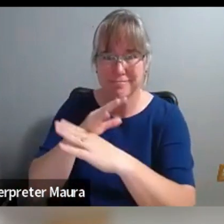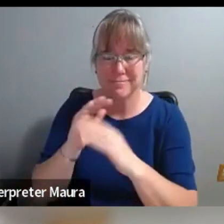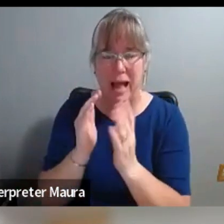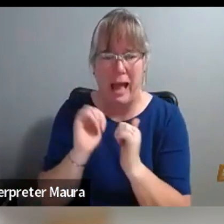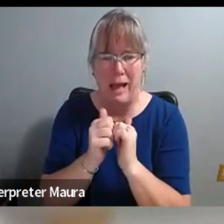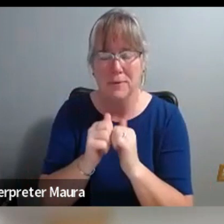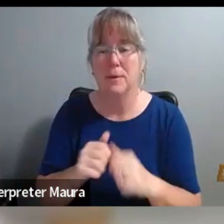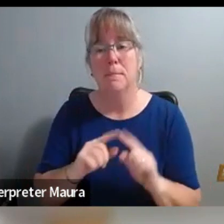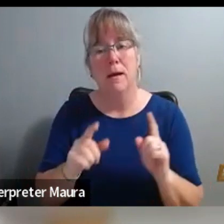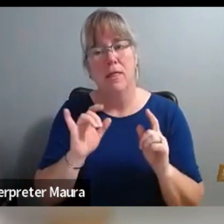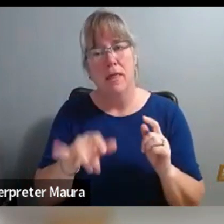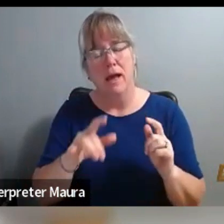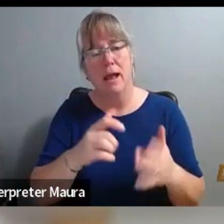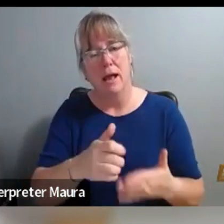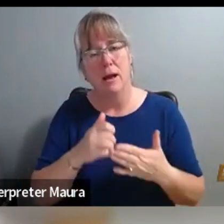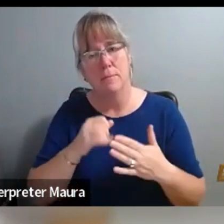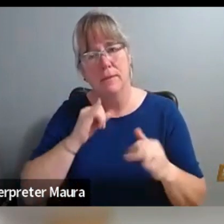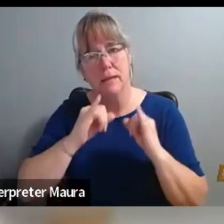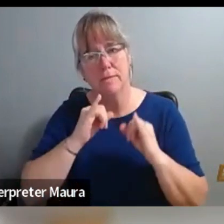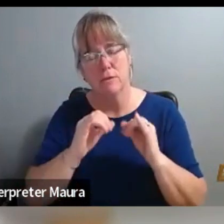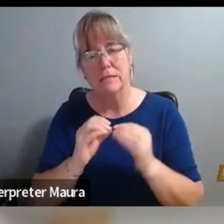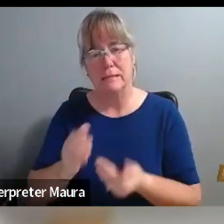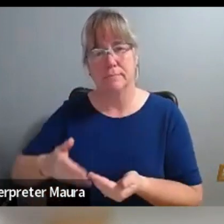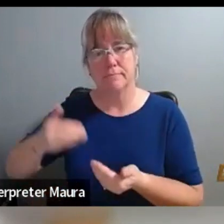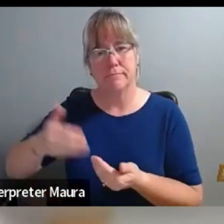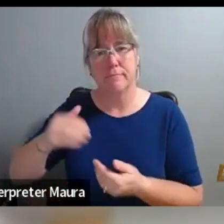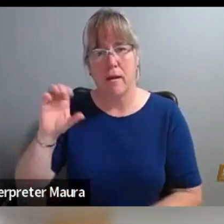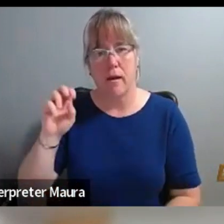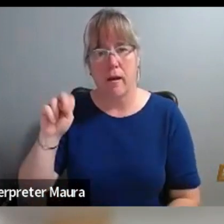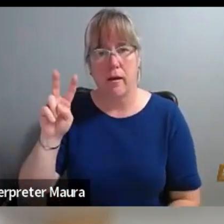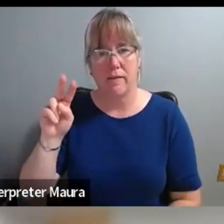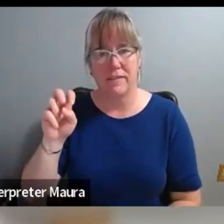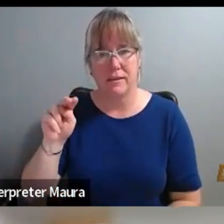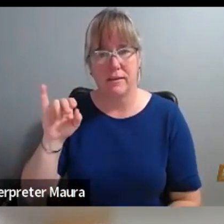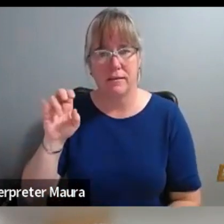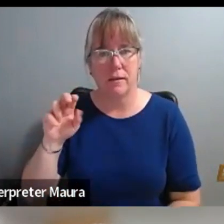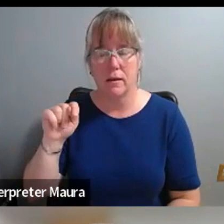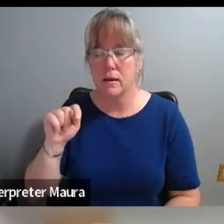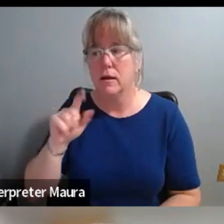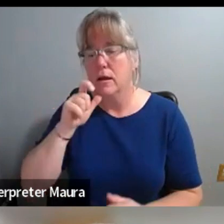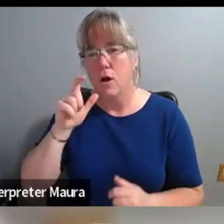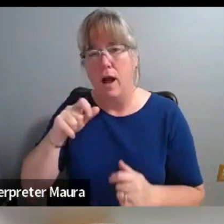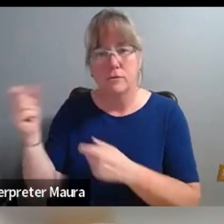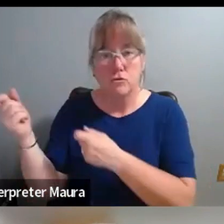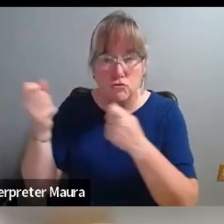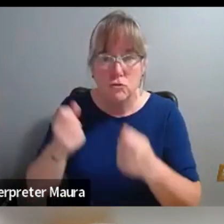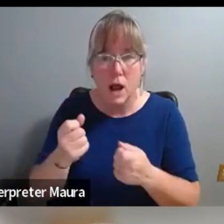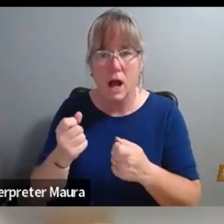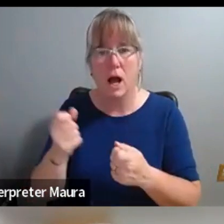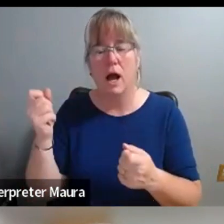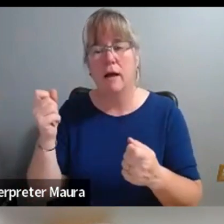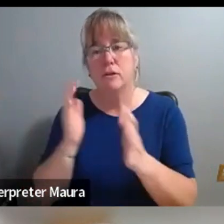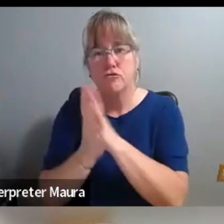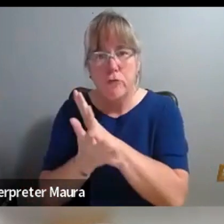interviews more convenient for many of our interviewees. We didn't ask people